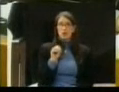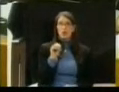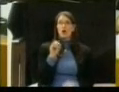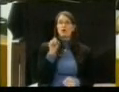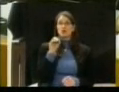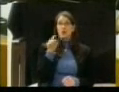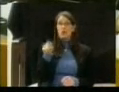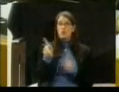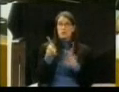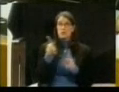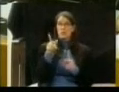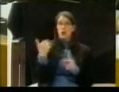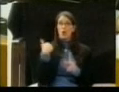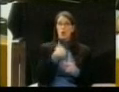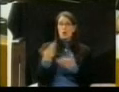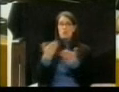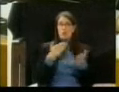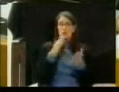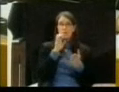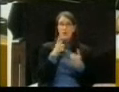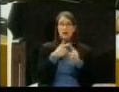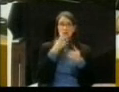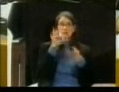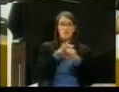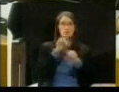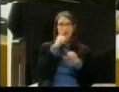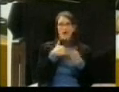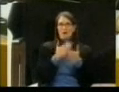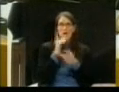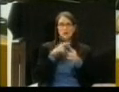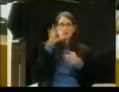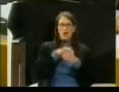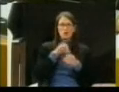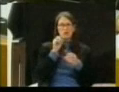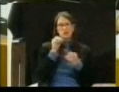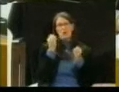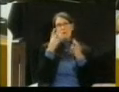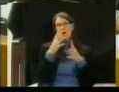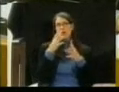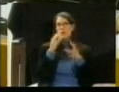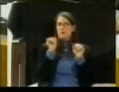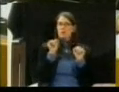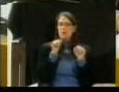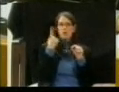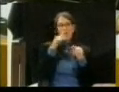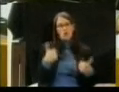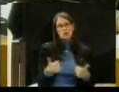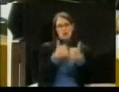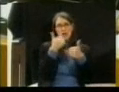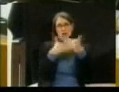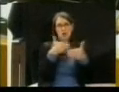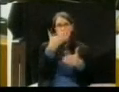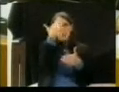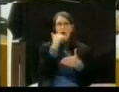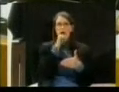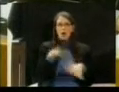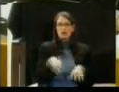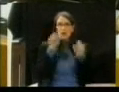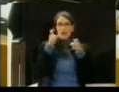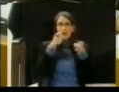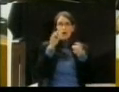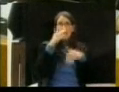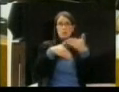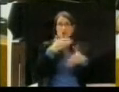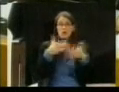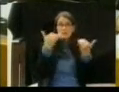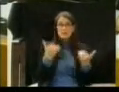There are so many possibilities here for challenging the process. Why not take control of the process, admit to no errors if that bothers